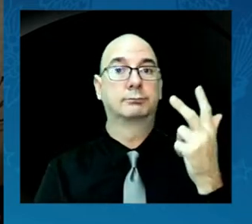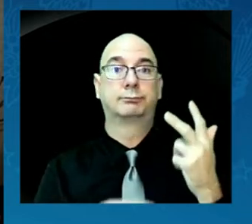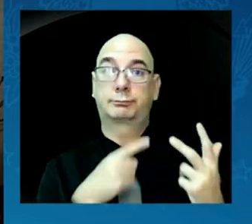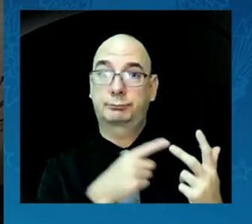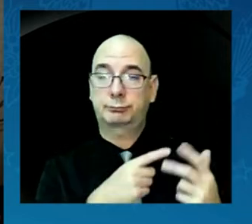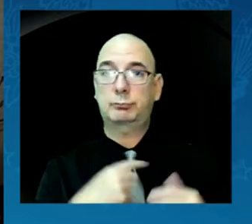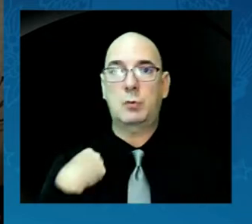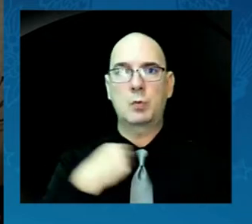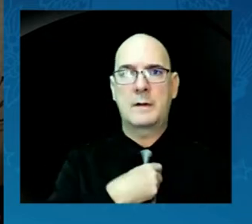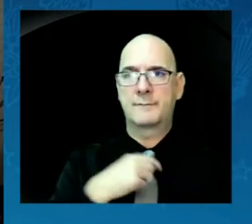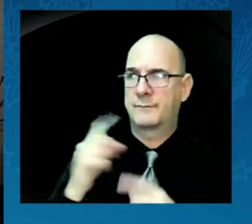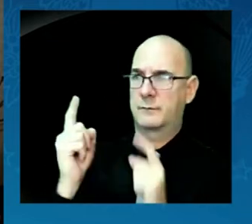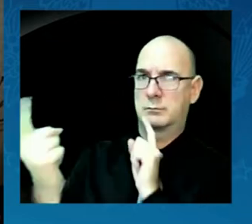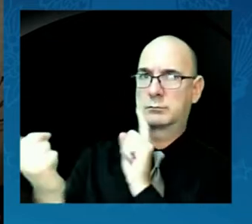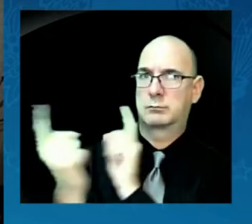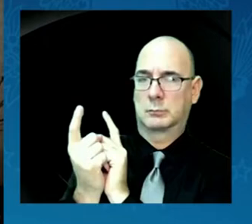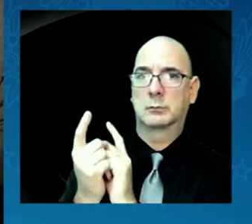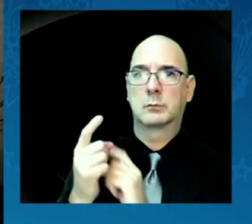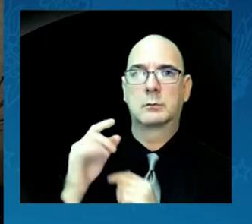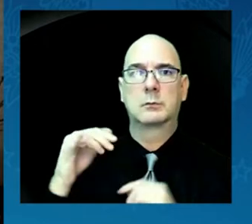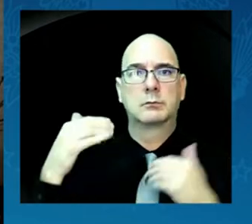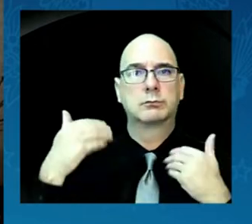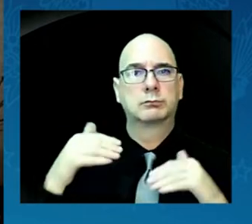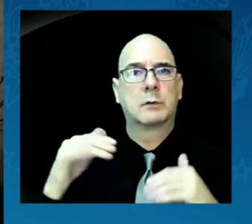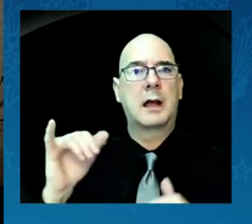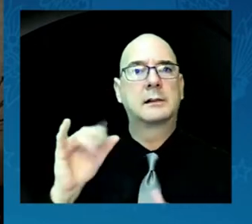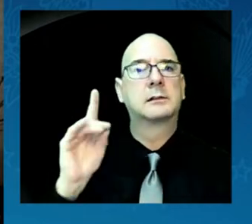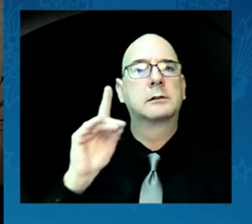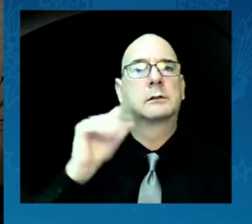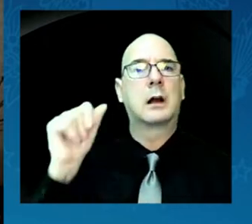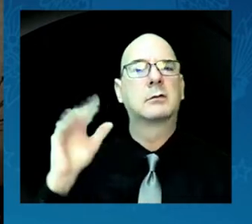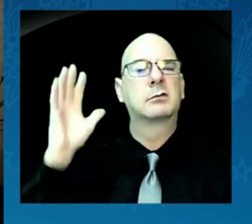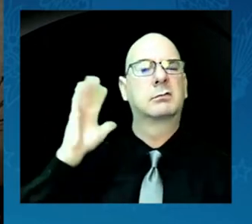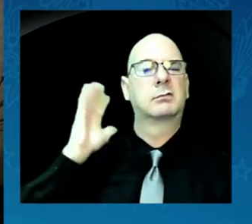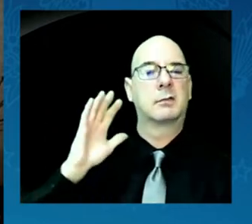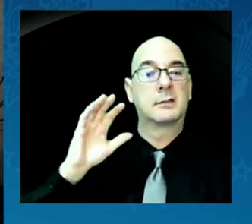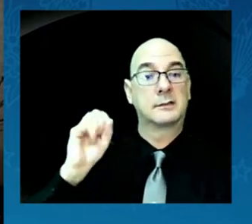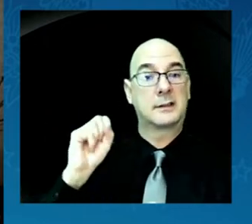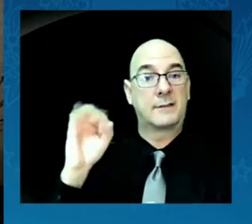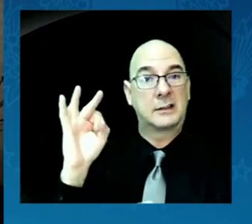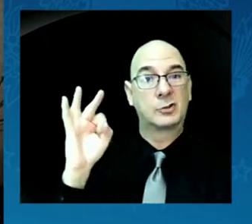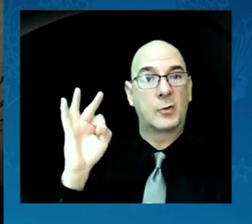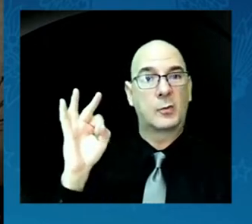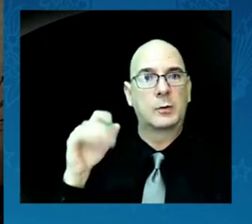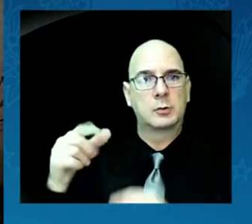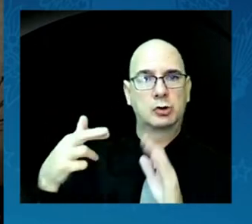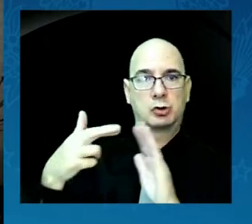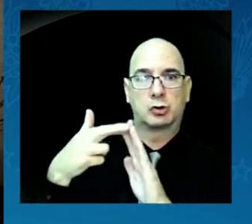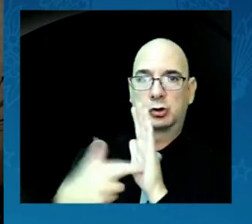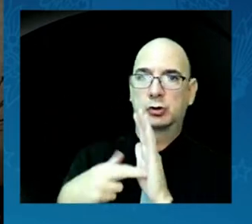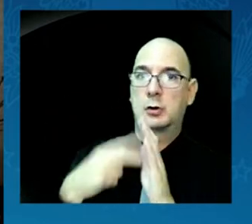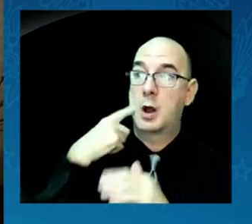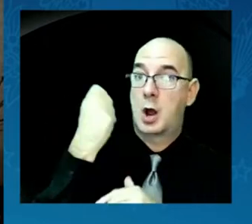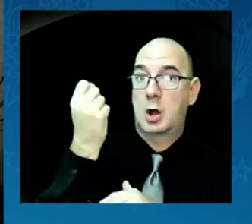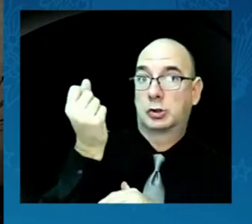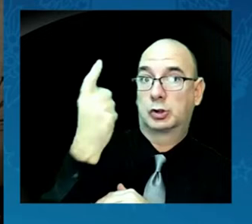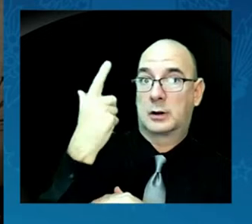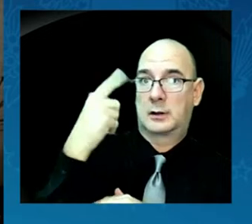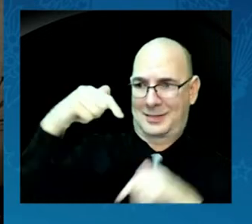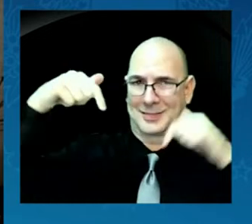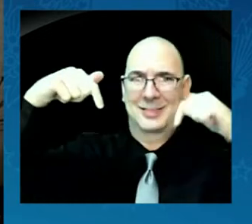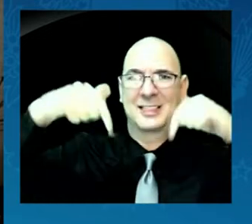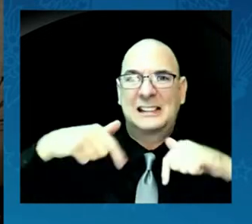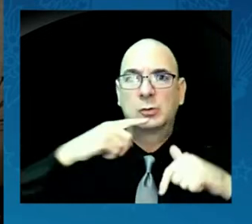of San Francisco. In that role, she came to understand the disproportionate impact of violent crimes and sexual